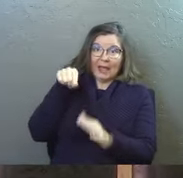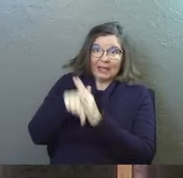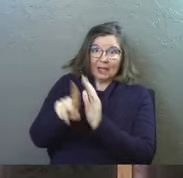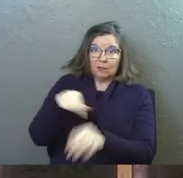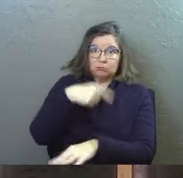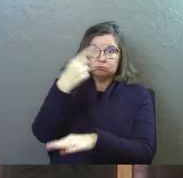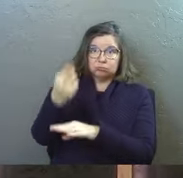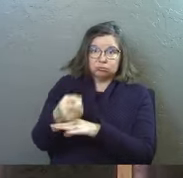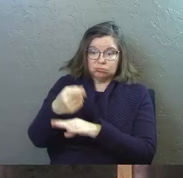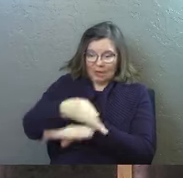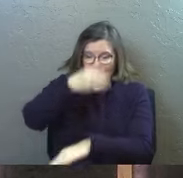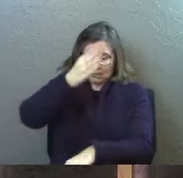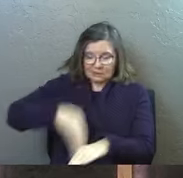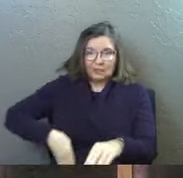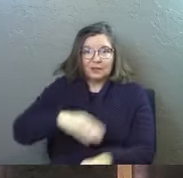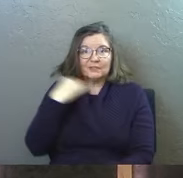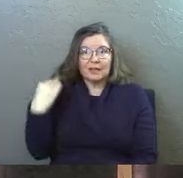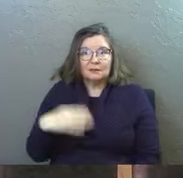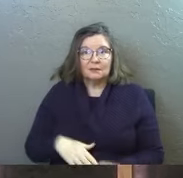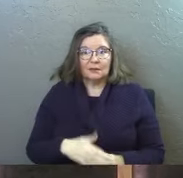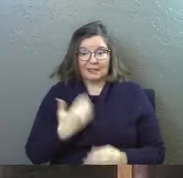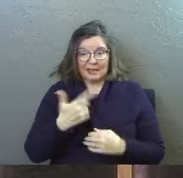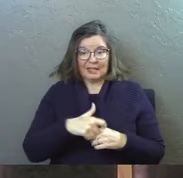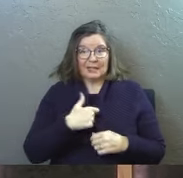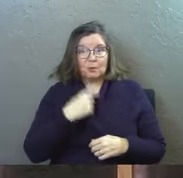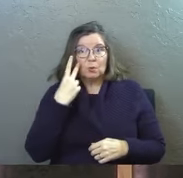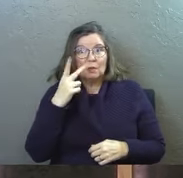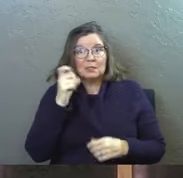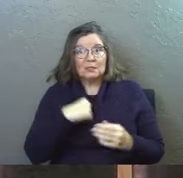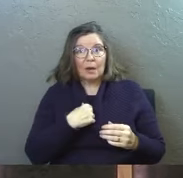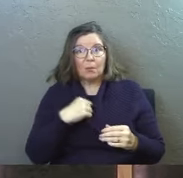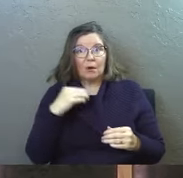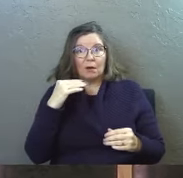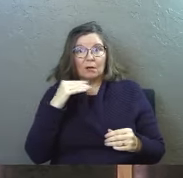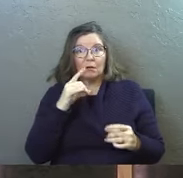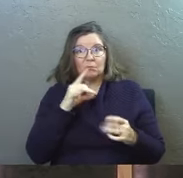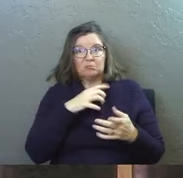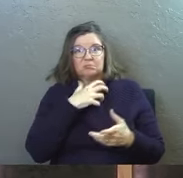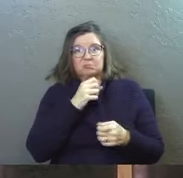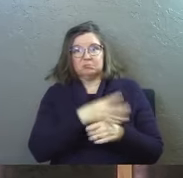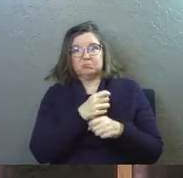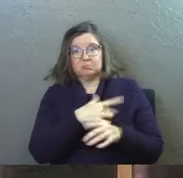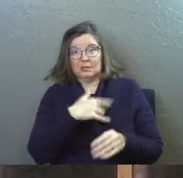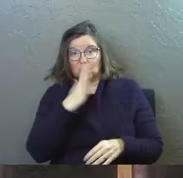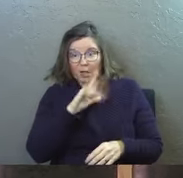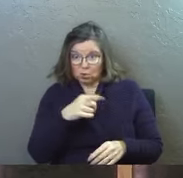the next time you run into somebody who's blaspheming God publicly do you do likewise